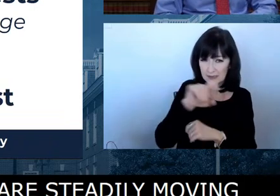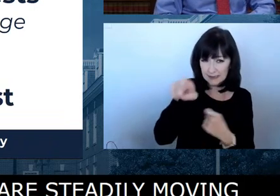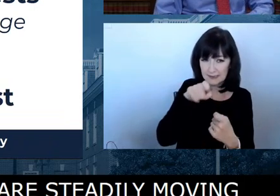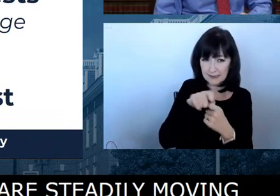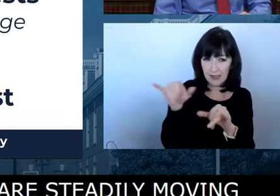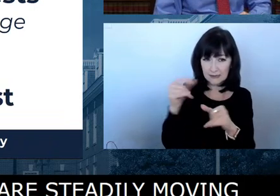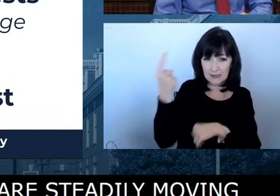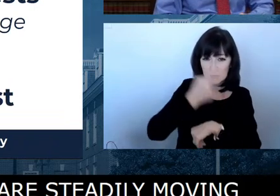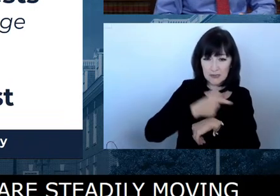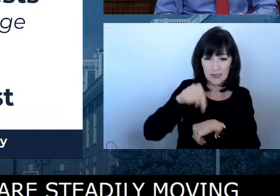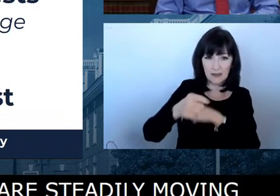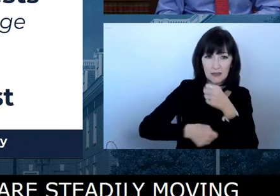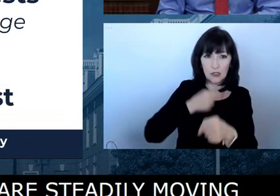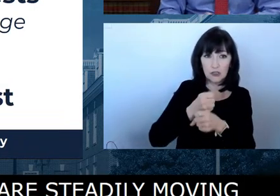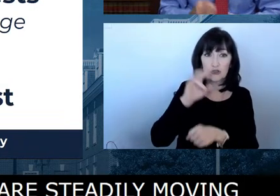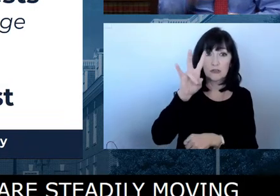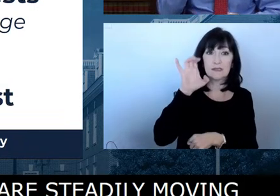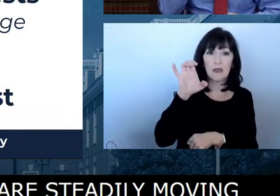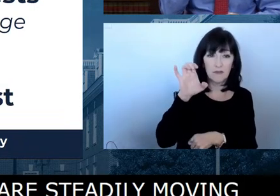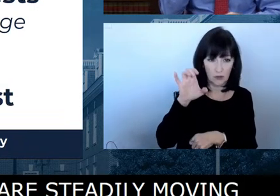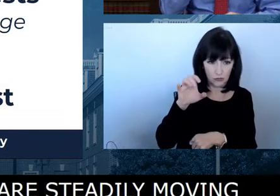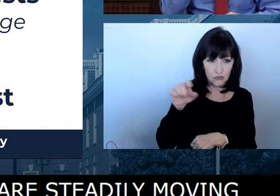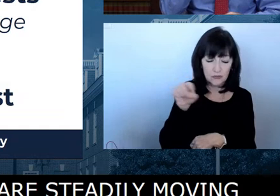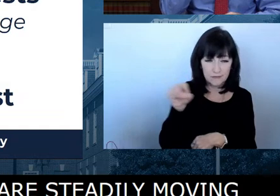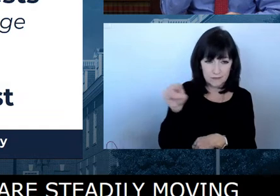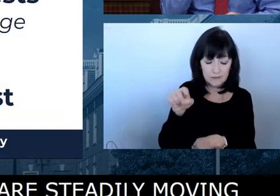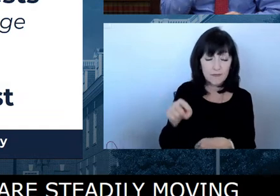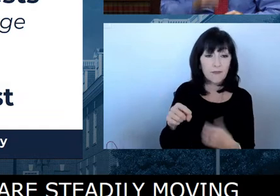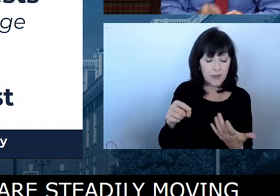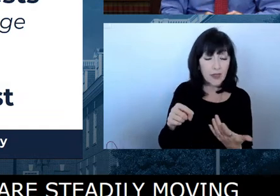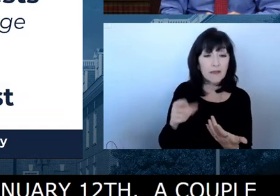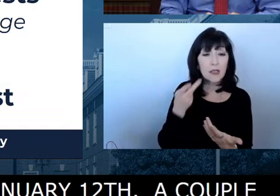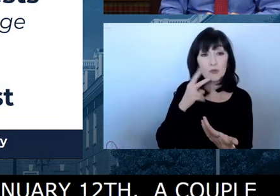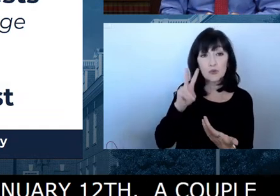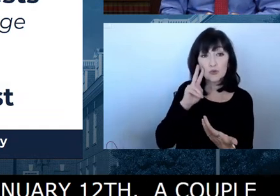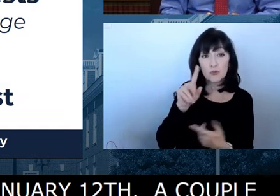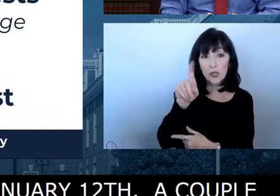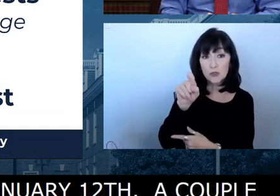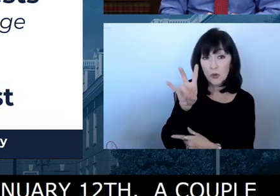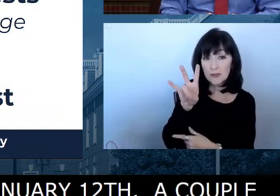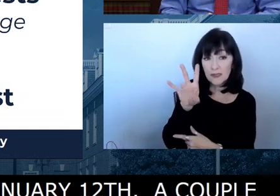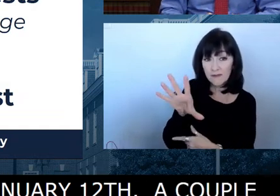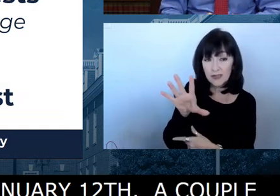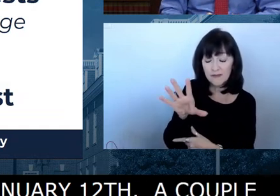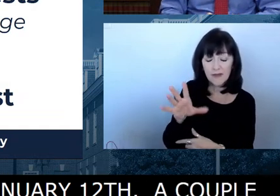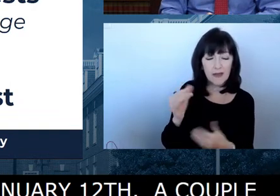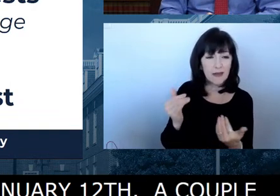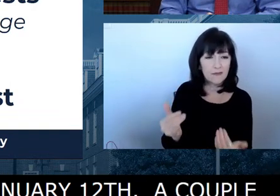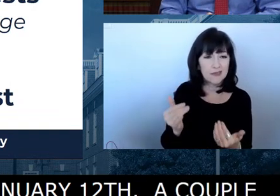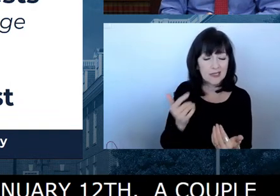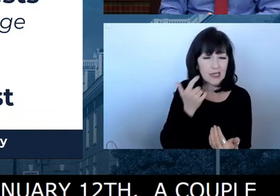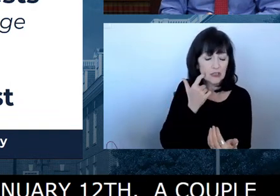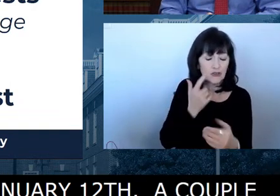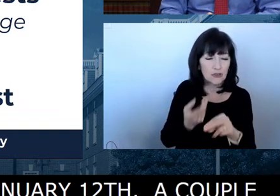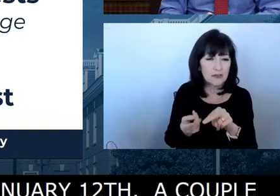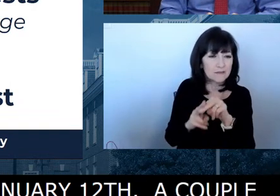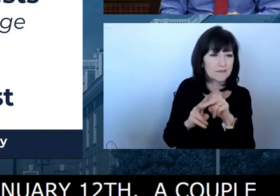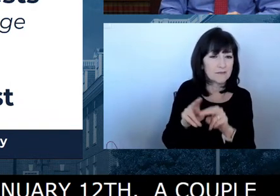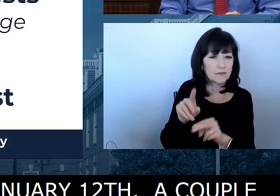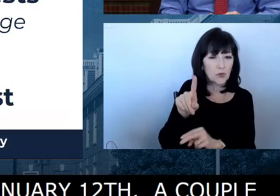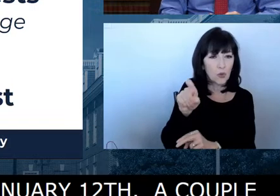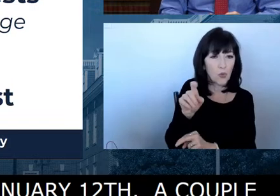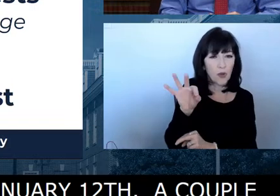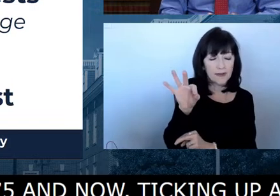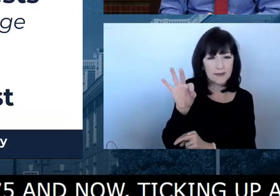We had a couple of days ago, were down to 175 and now ticking up a little bit to 190. We do get